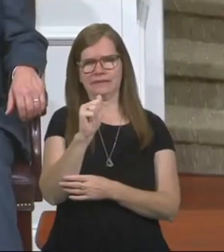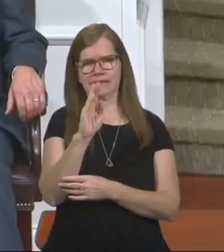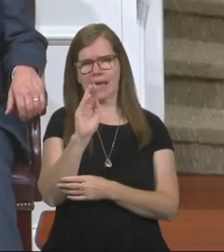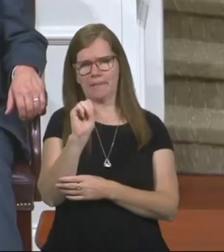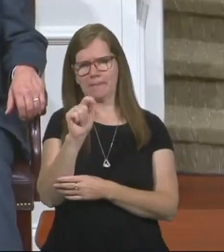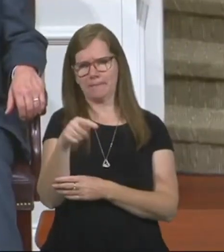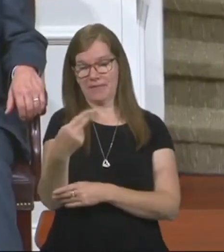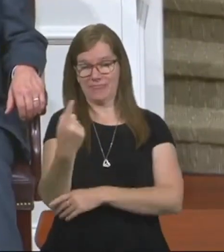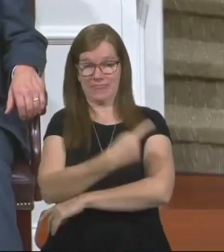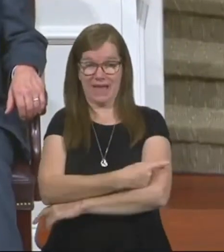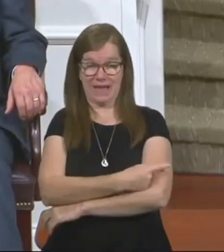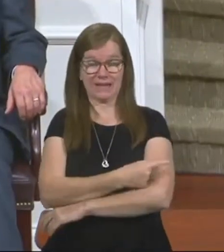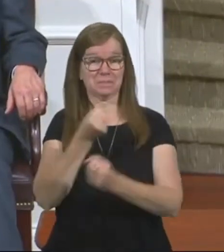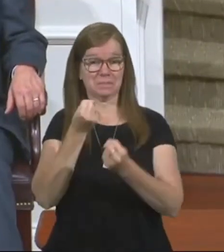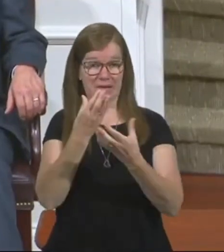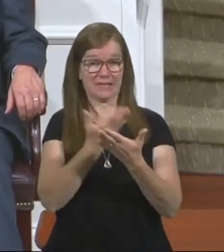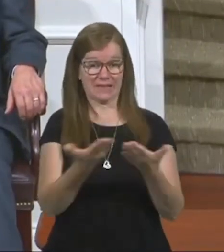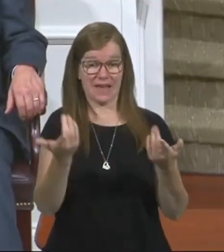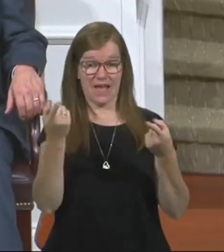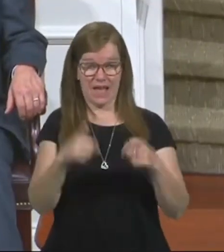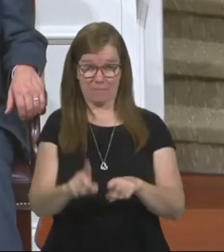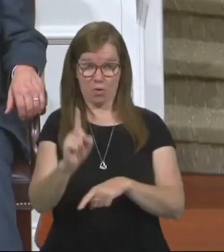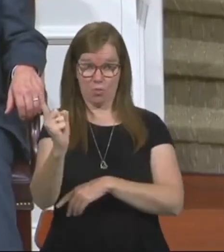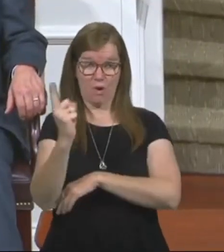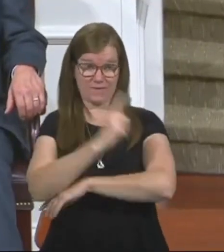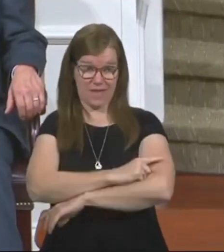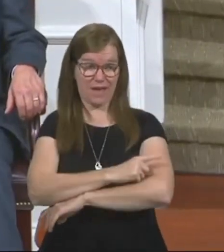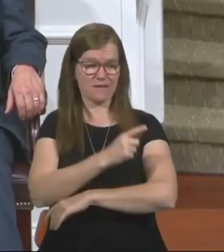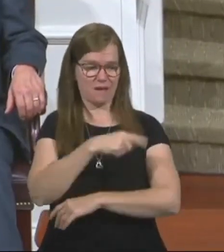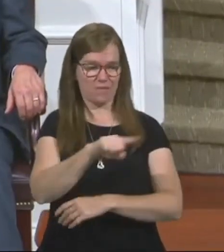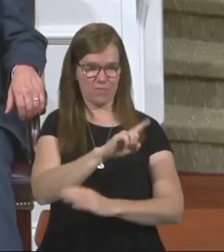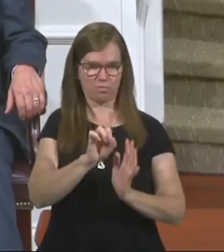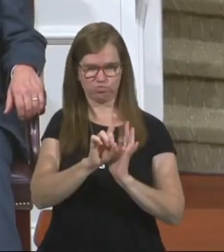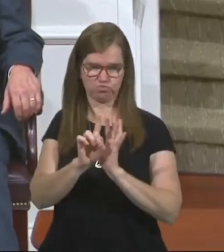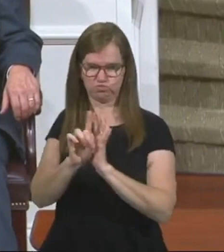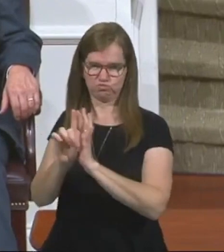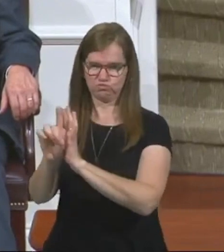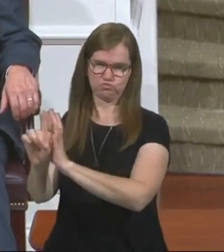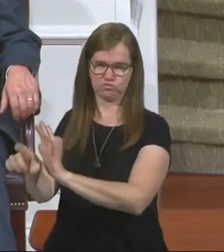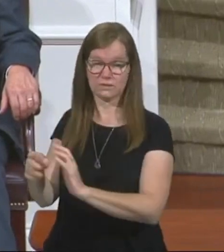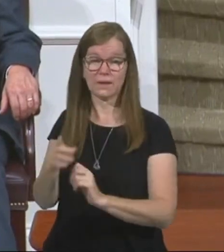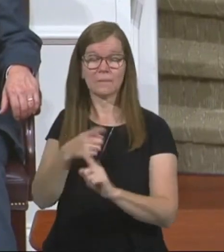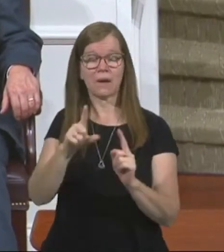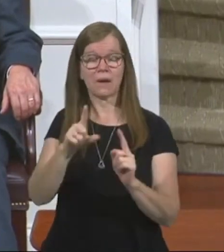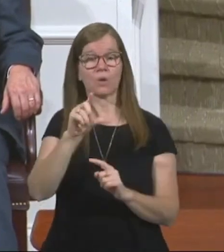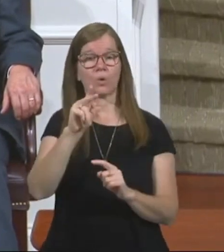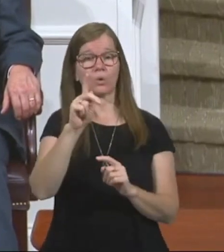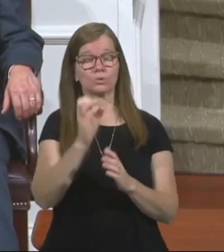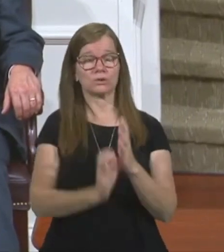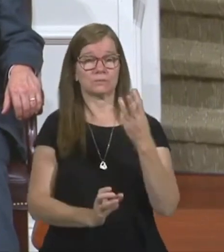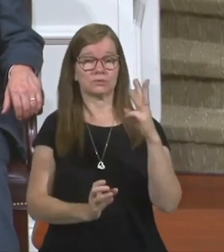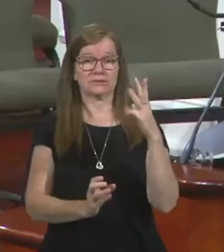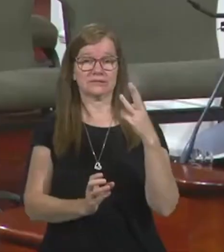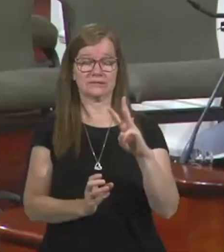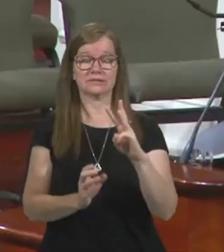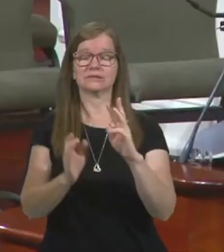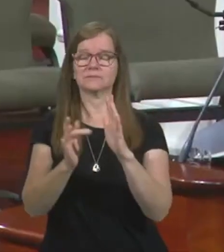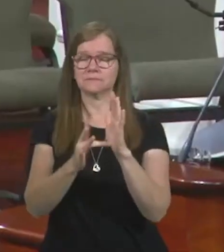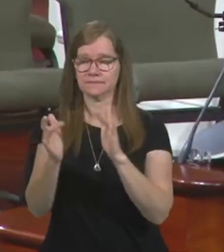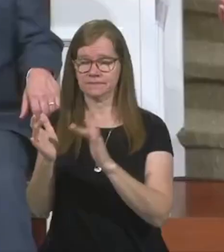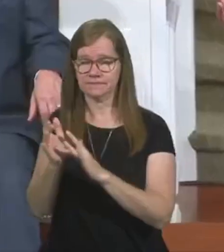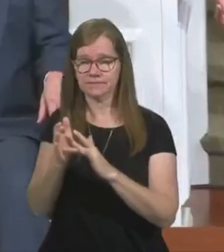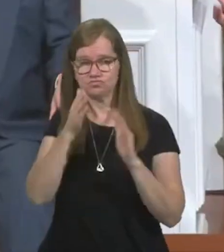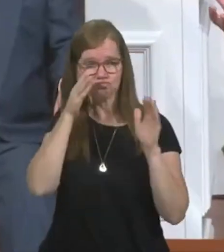all in one day. A lot of things going on, and they're following him around. But in Luke chapter 16, Jesus turns his attention